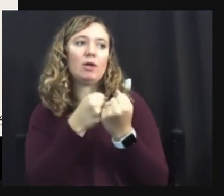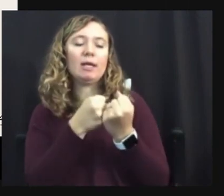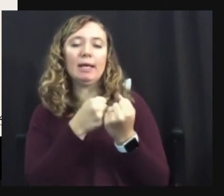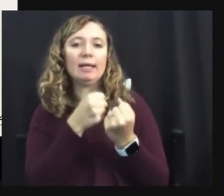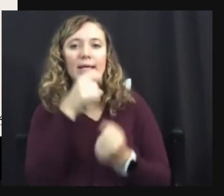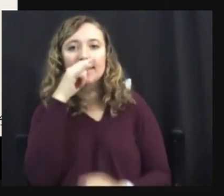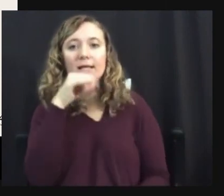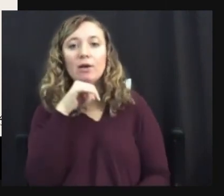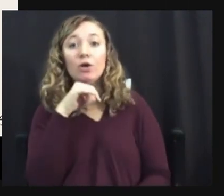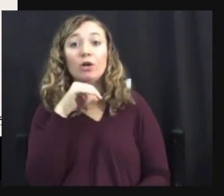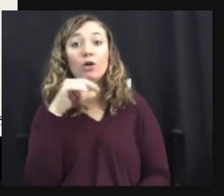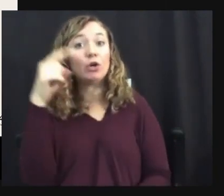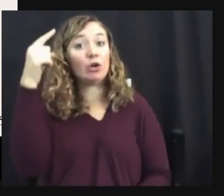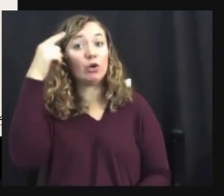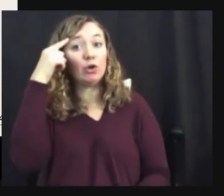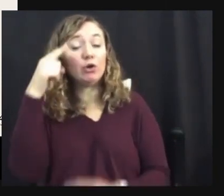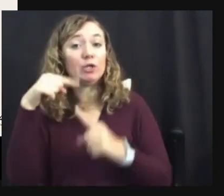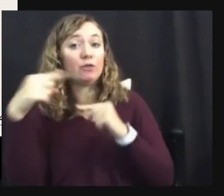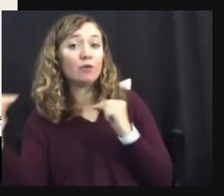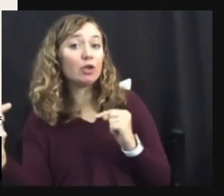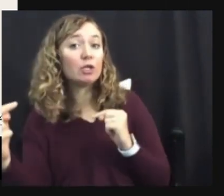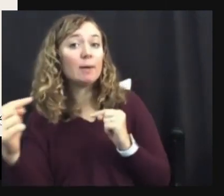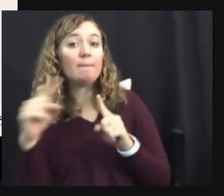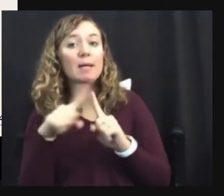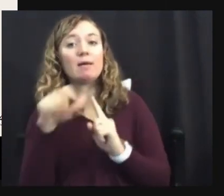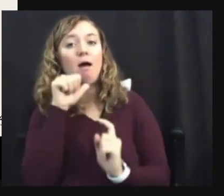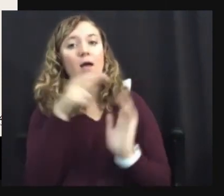conversation starters for parents who are not understanding?